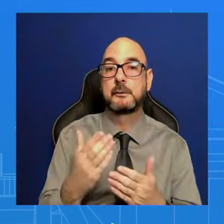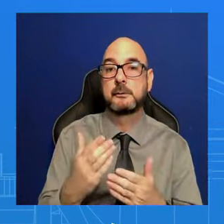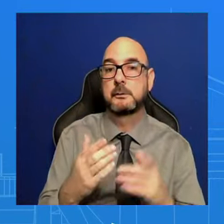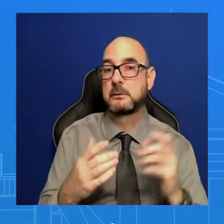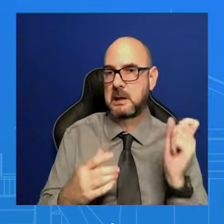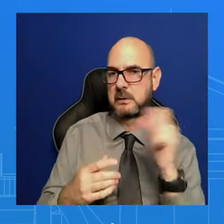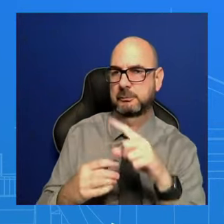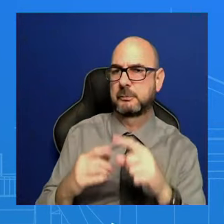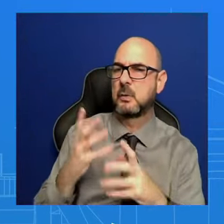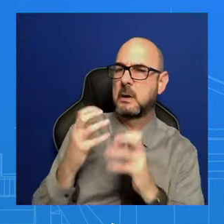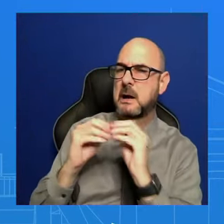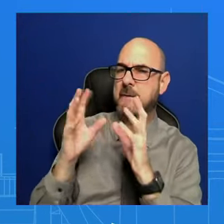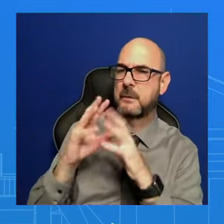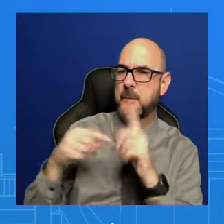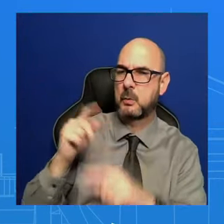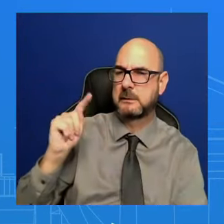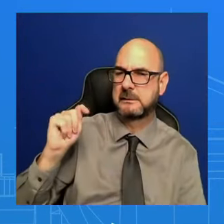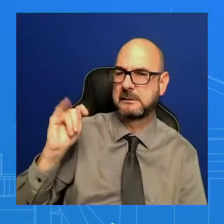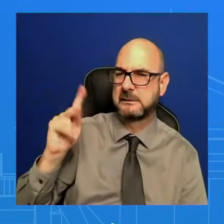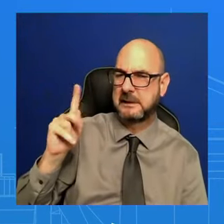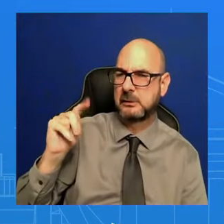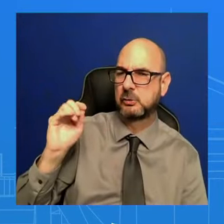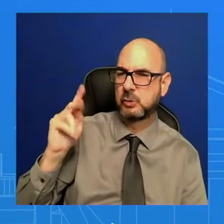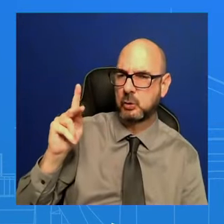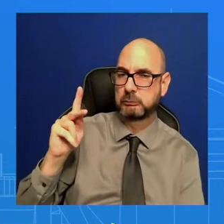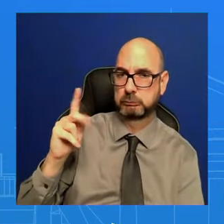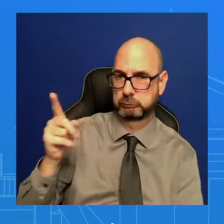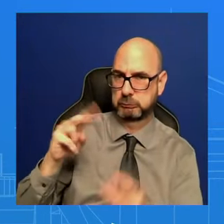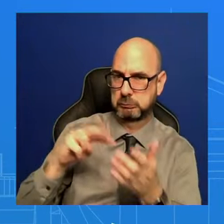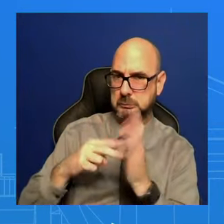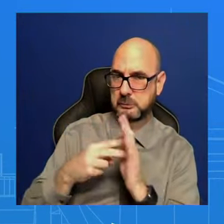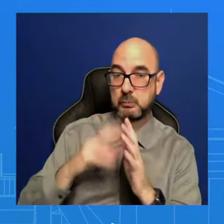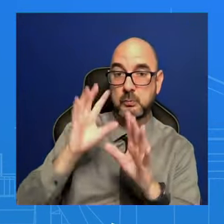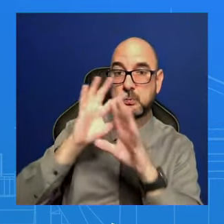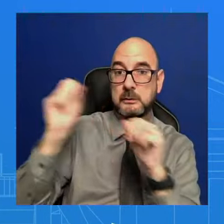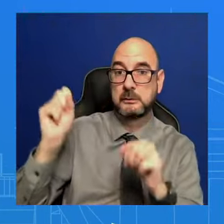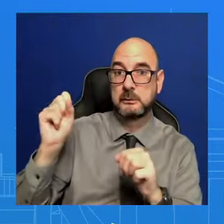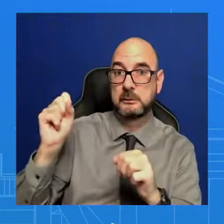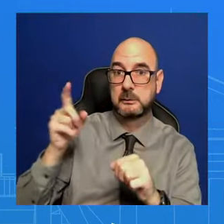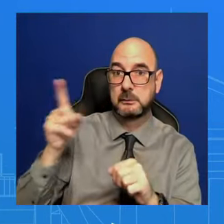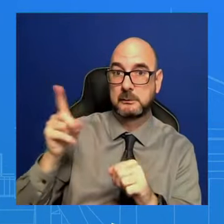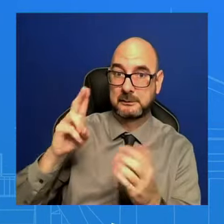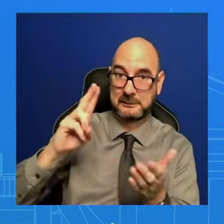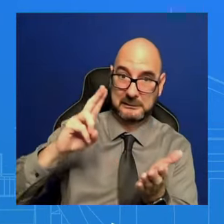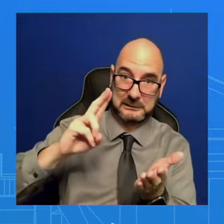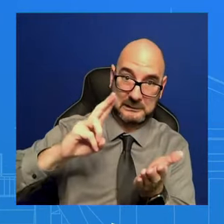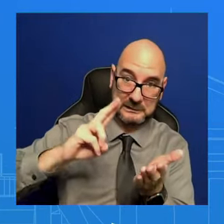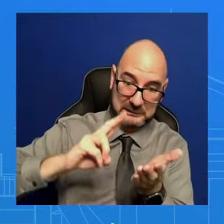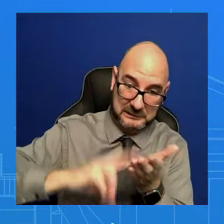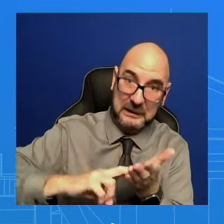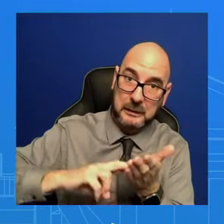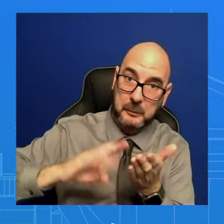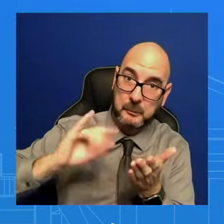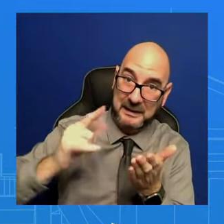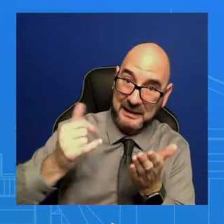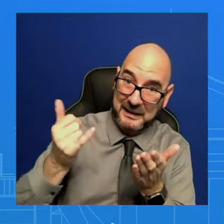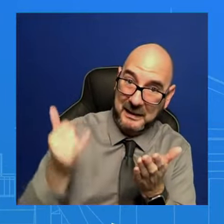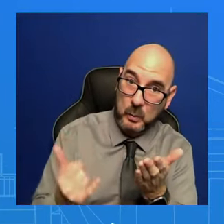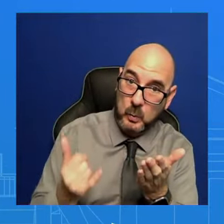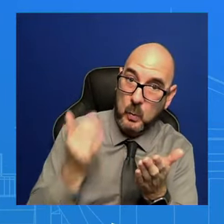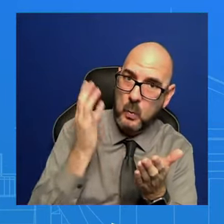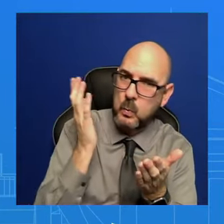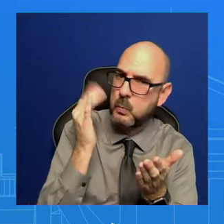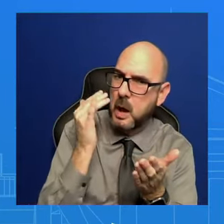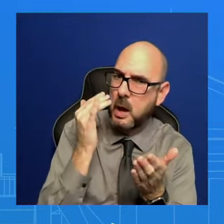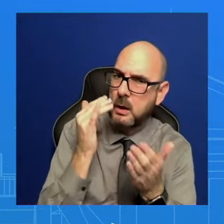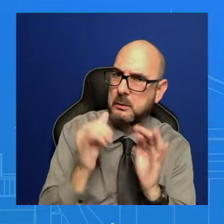Are you saying that President Biden would sign the bill in its current form? Because the NSC statement said that you wanted to work with members of Congress to